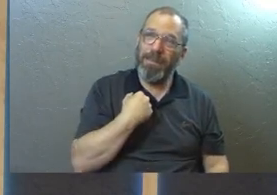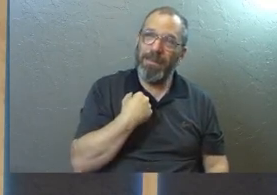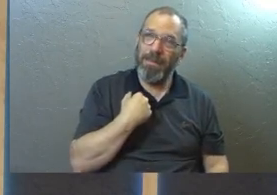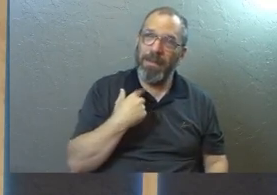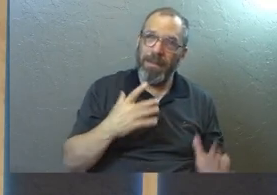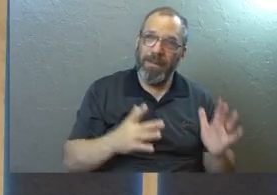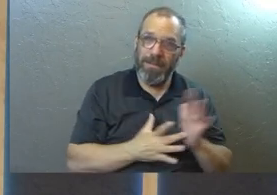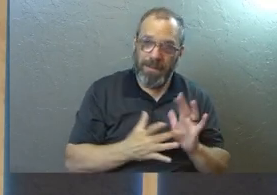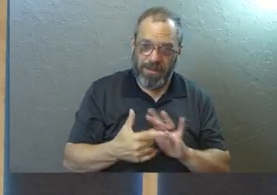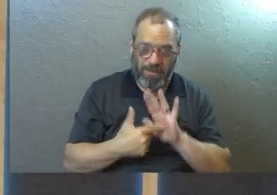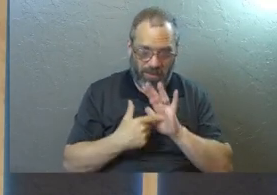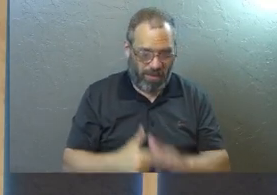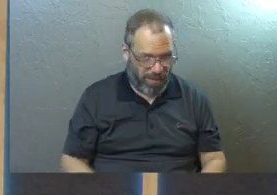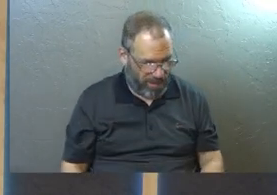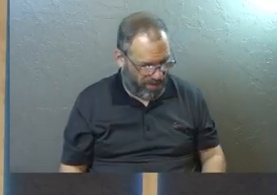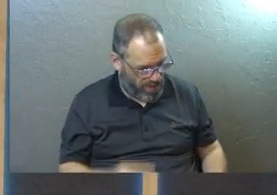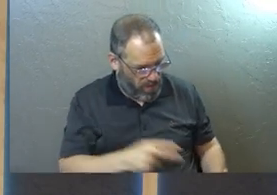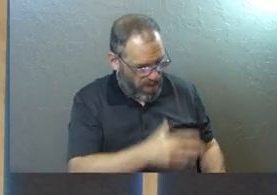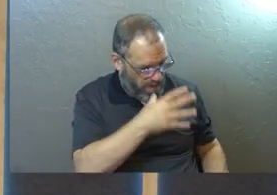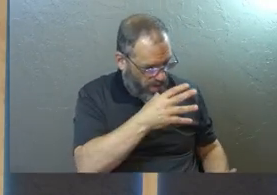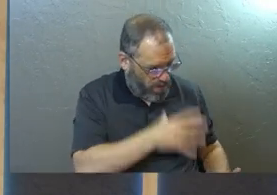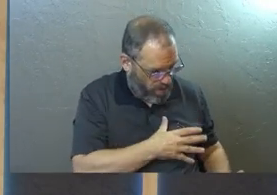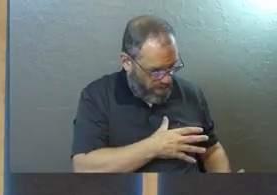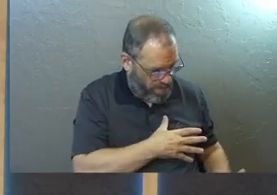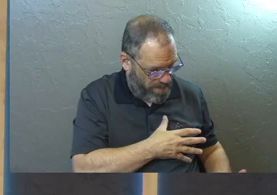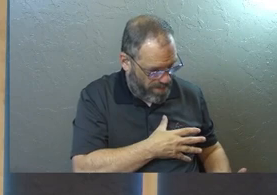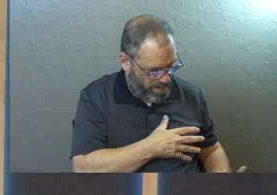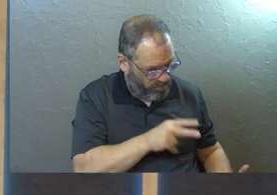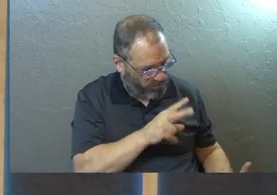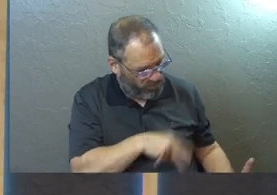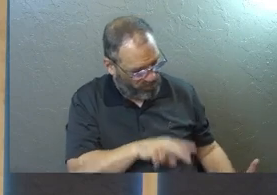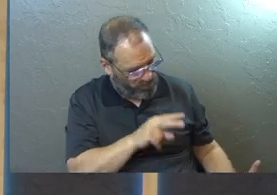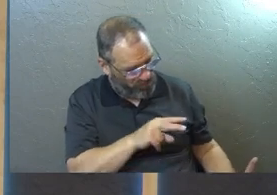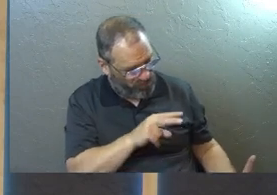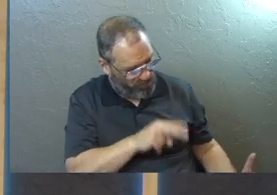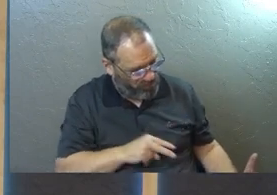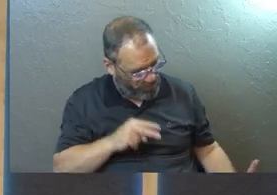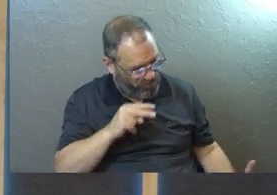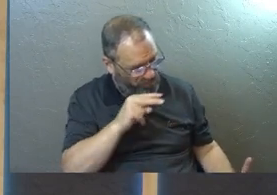And Jesus shows it. He can't stop staring at her.